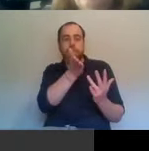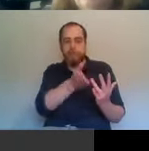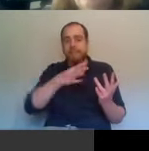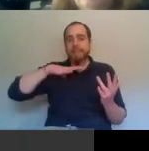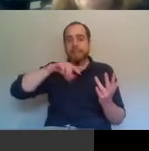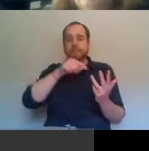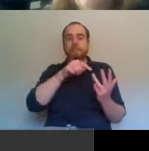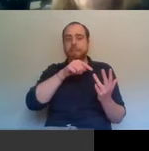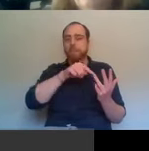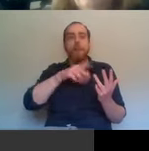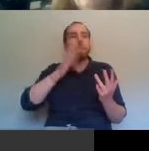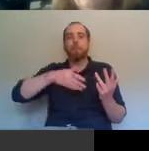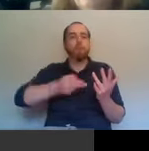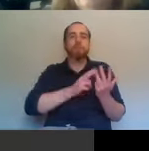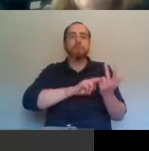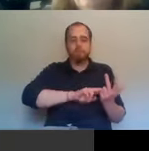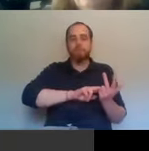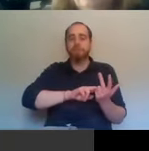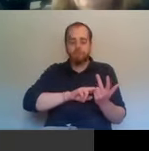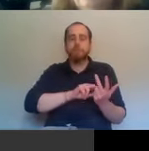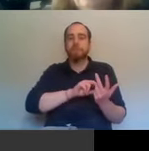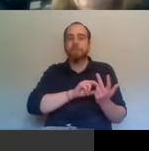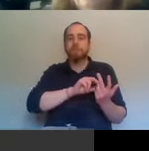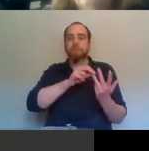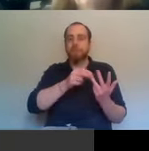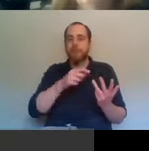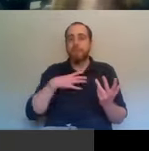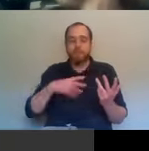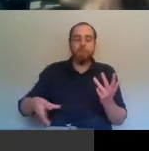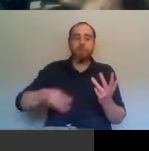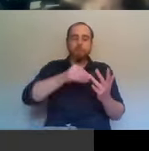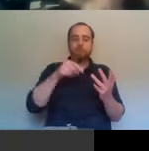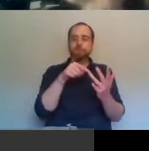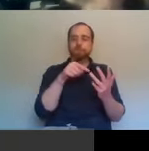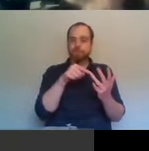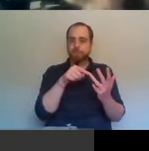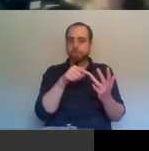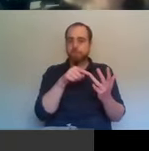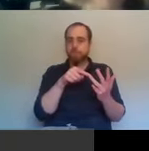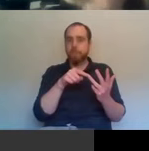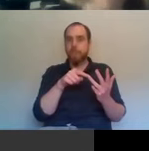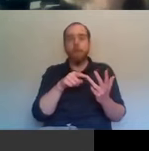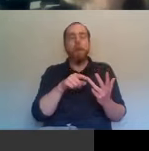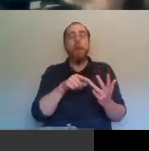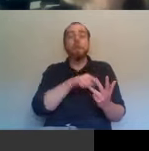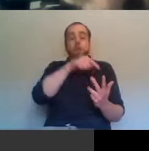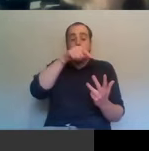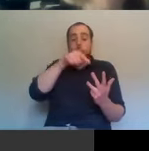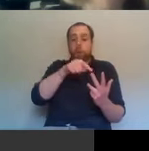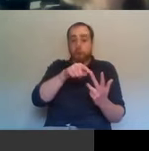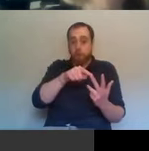all down, but nonetheless, that was the strand of Europe and it had to be taken into account. And the actual third strand, which is written,